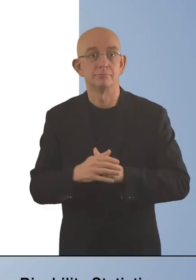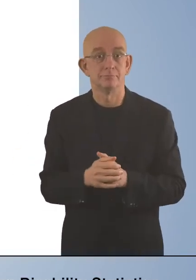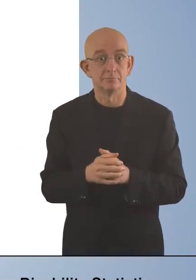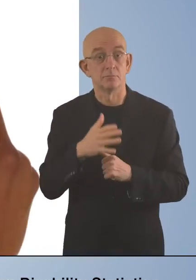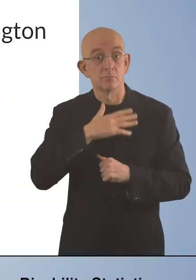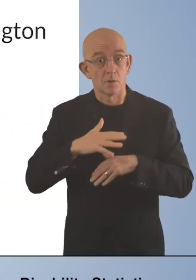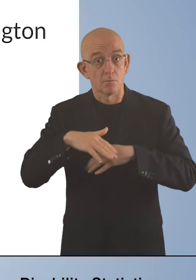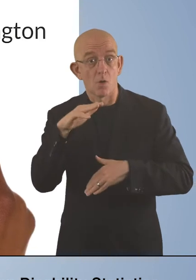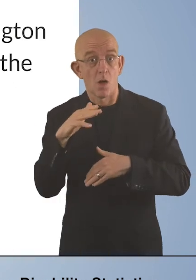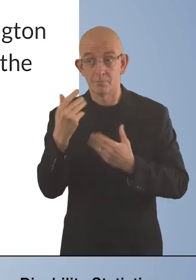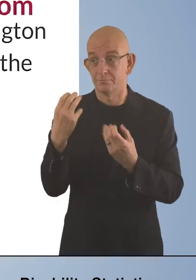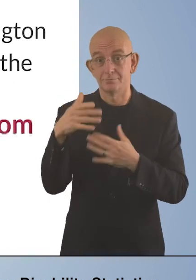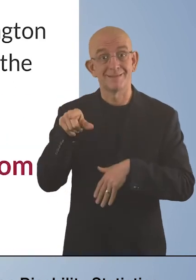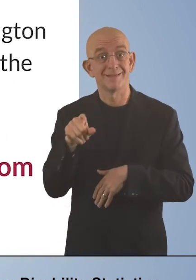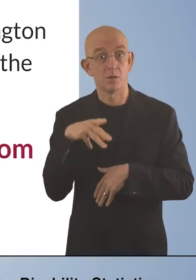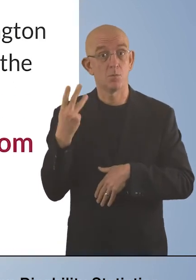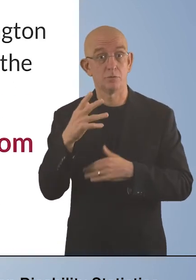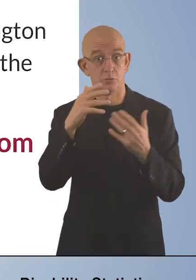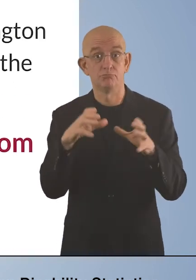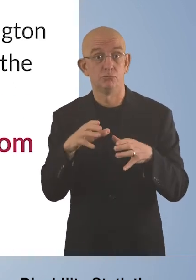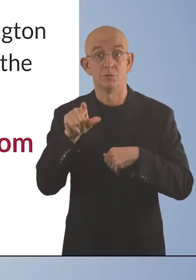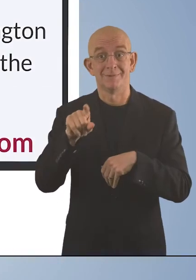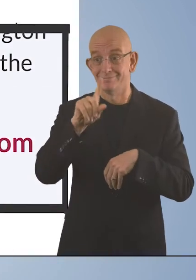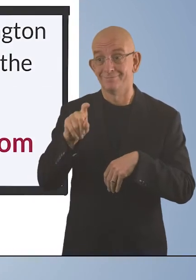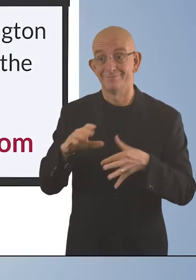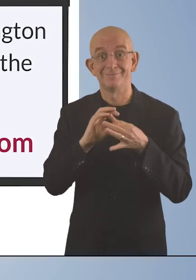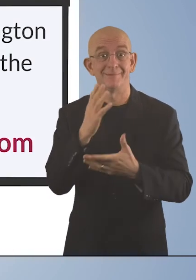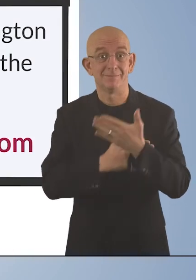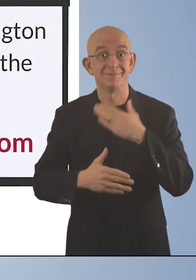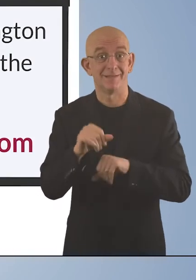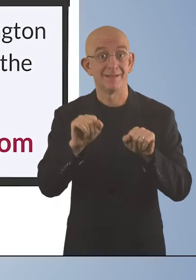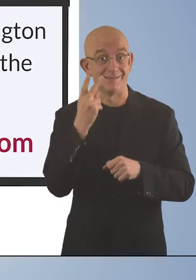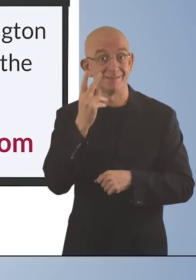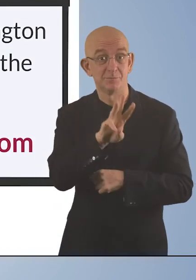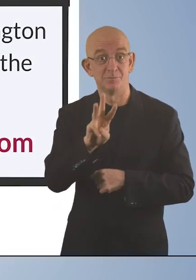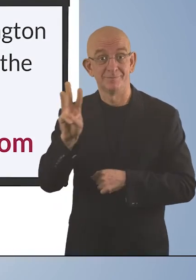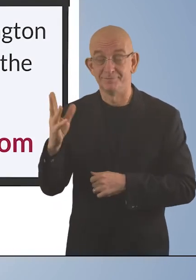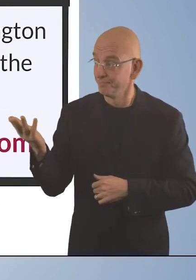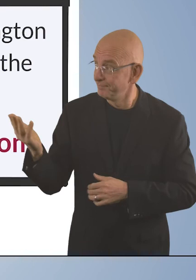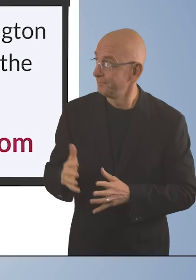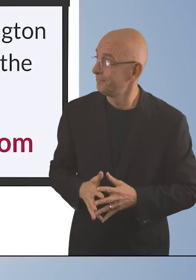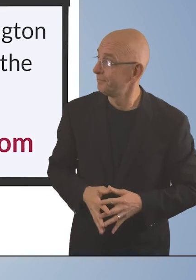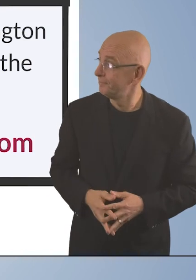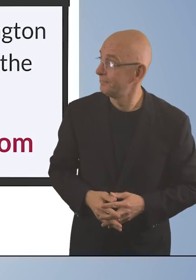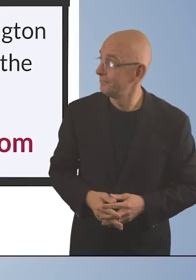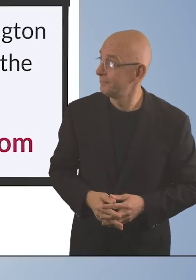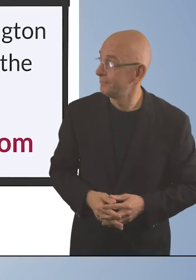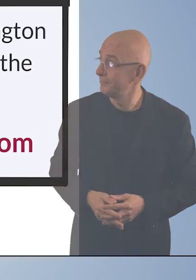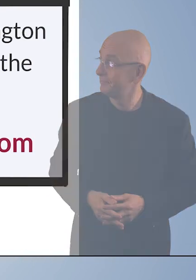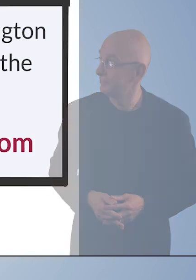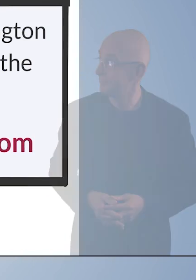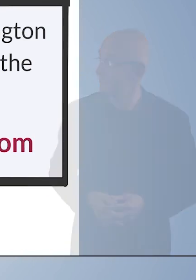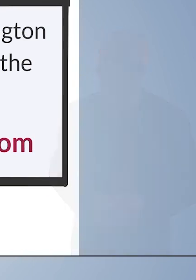For more information on the Washington Group on Disability Statistics, visit the website at washingtongroup-disability.com.